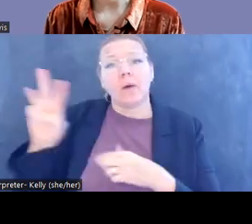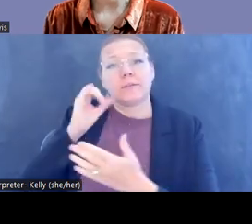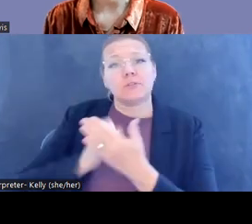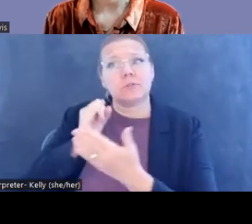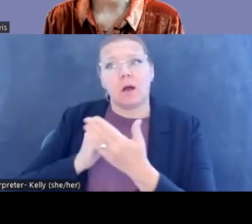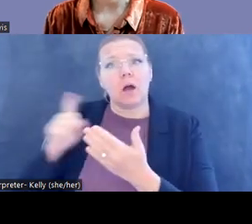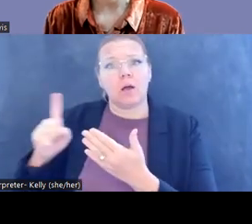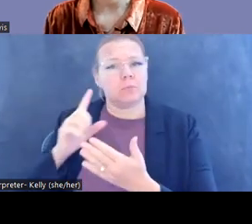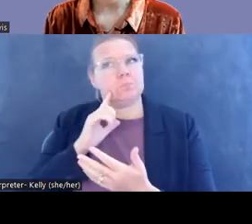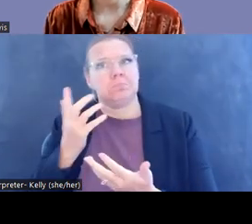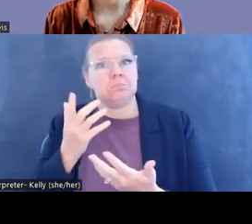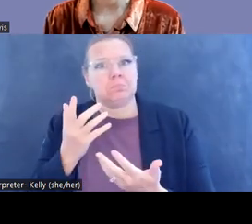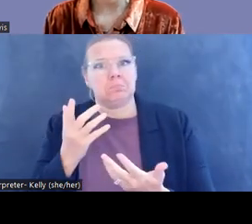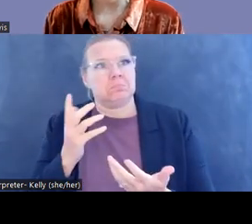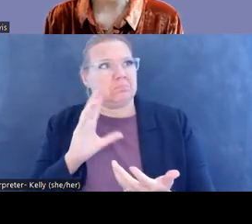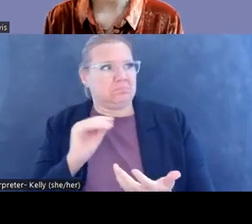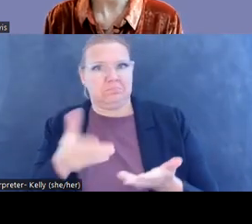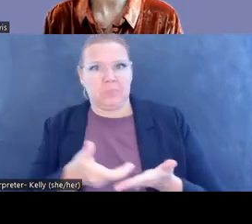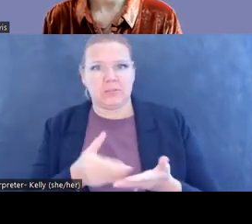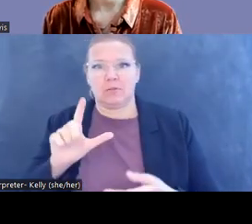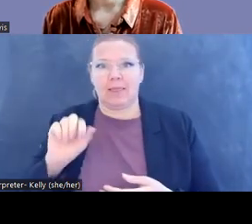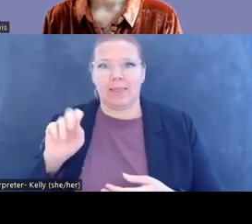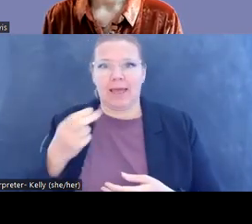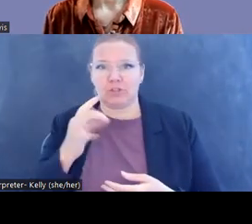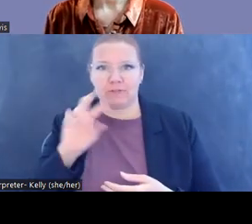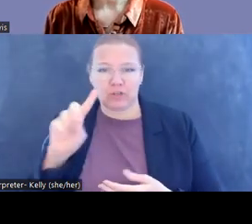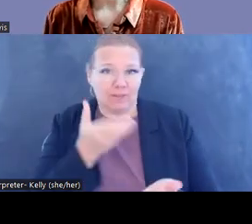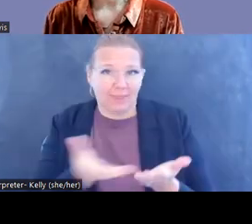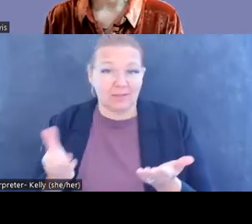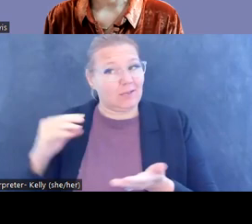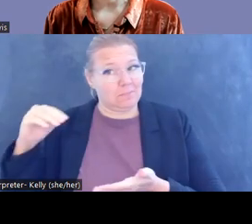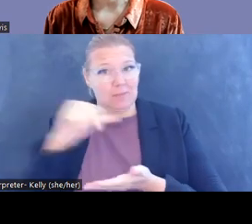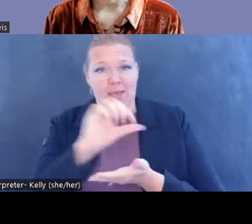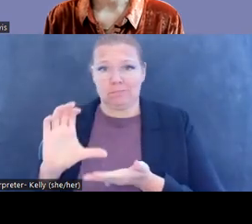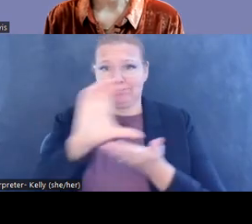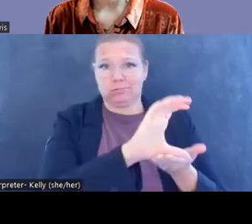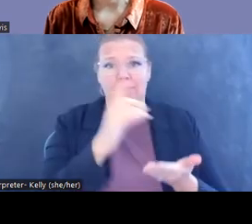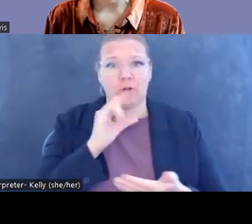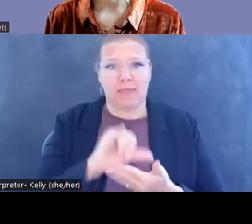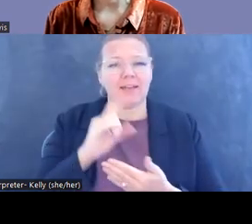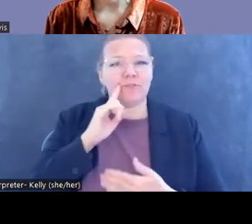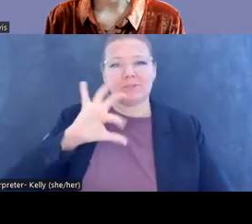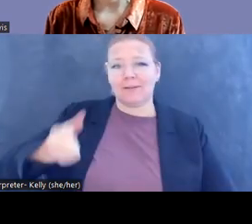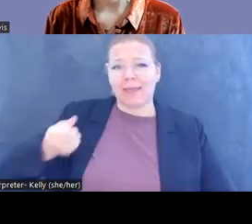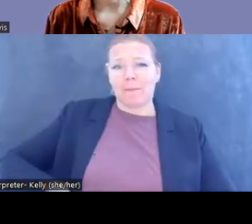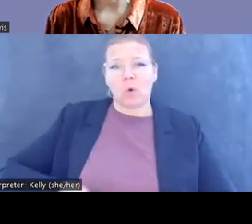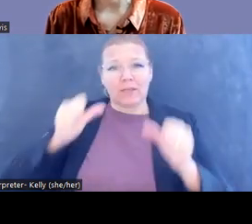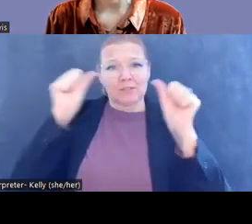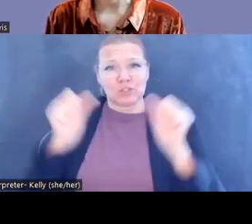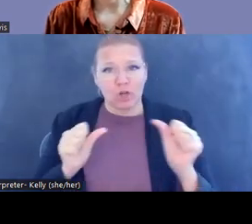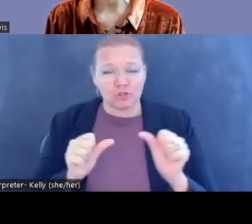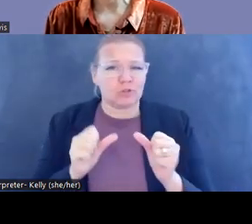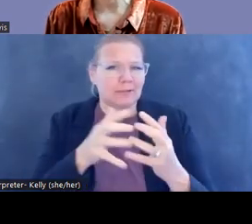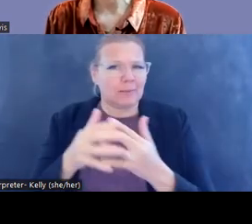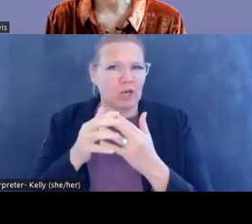encouragement to welcome Latchford's loot and pay handsomely for it. If you've seen Cambodian sculptures in an American museum, odds